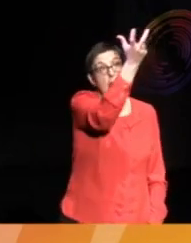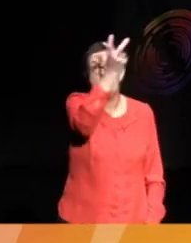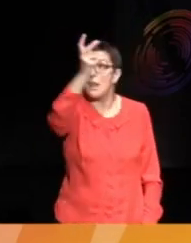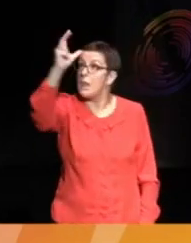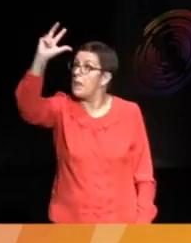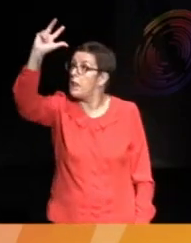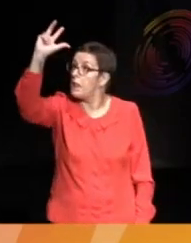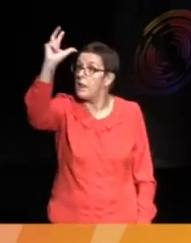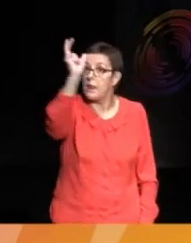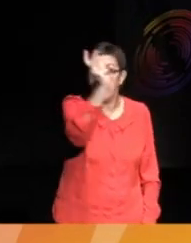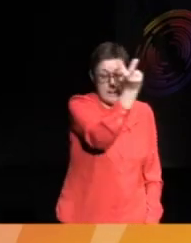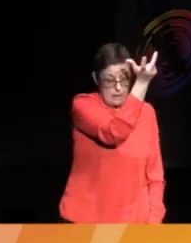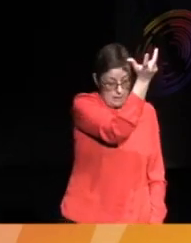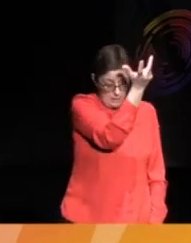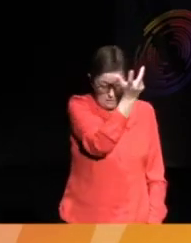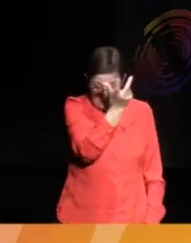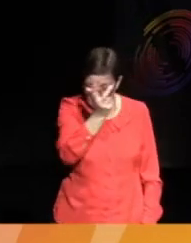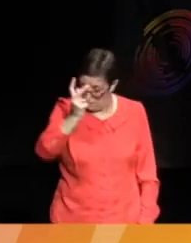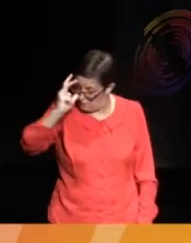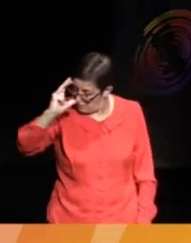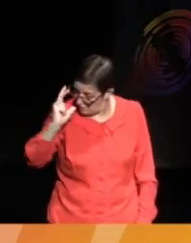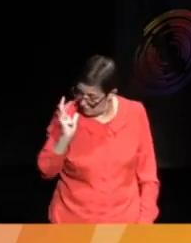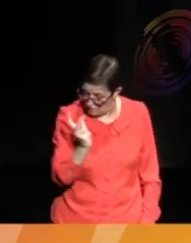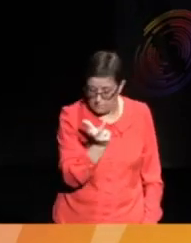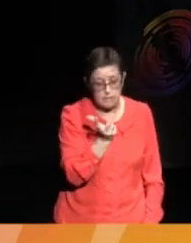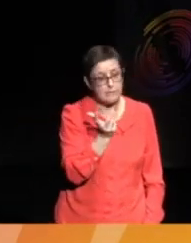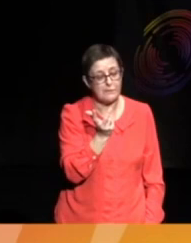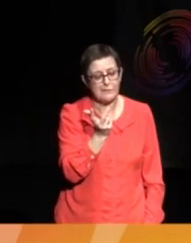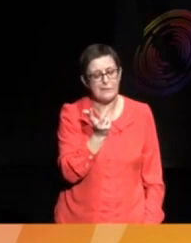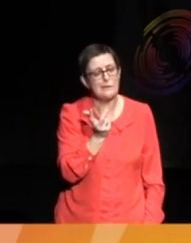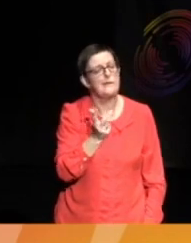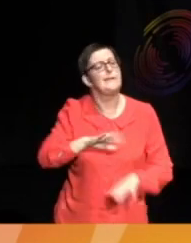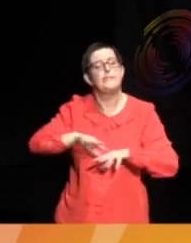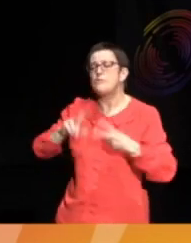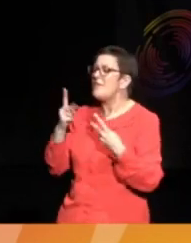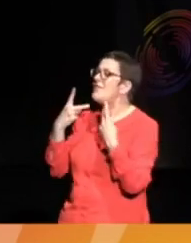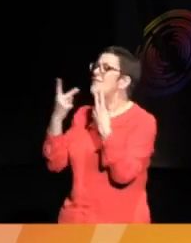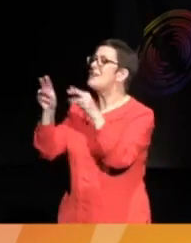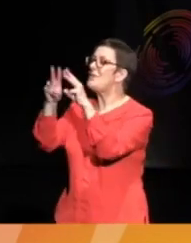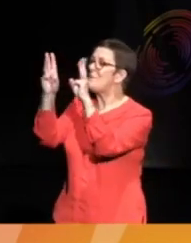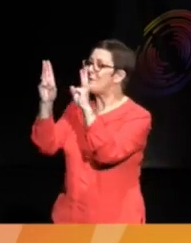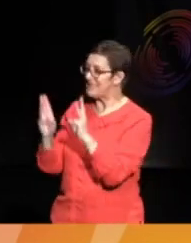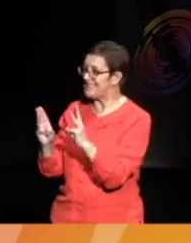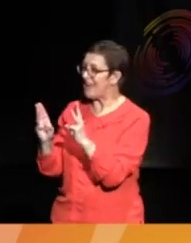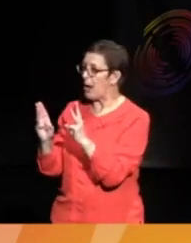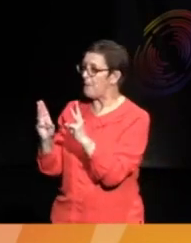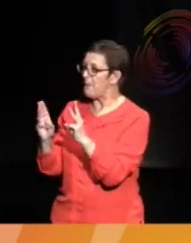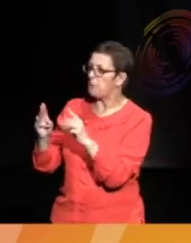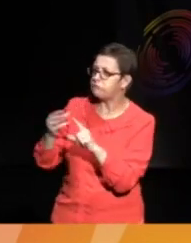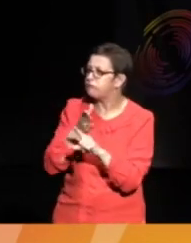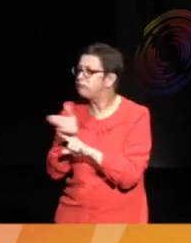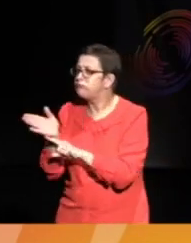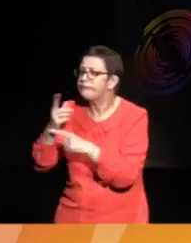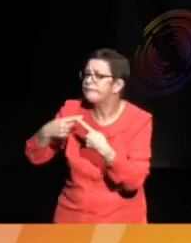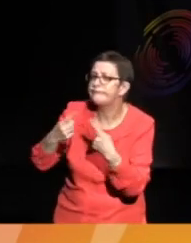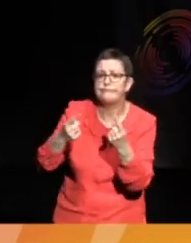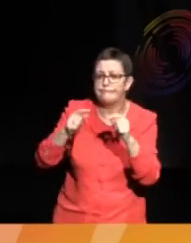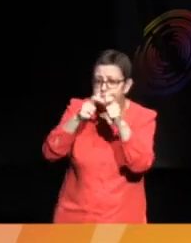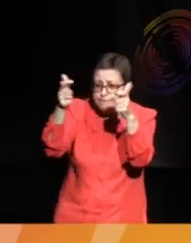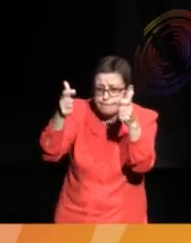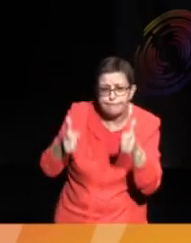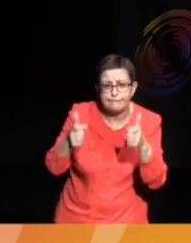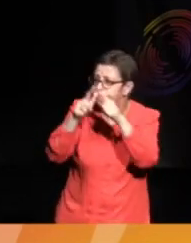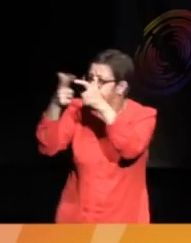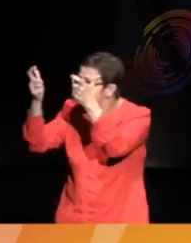Museum of Museums. The children visit the Museum of Museums, weaving through display case